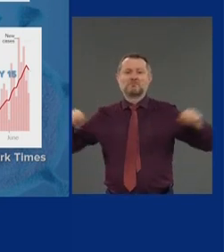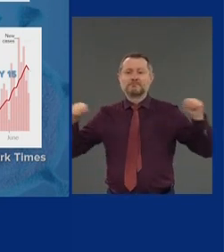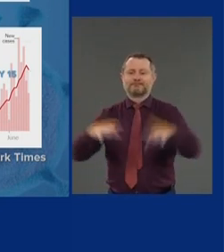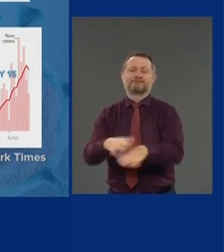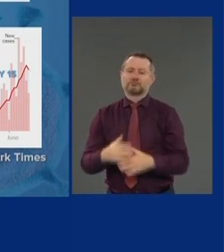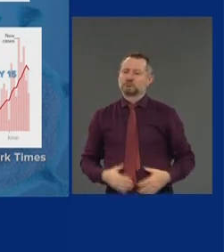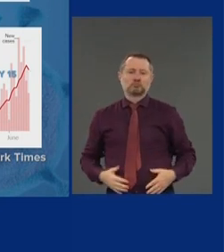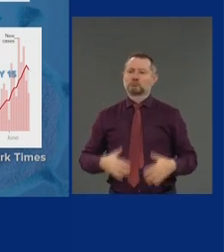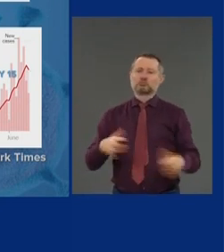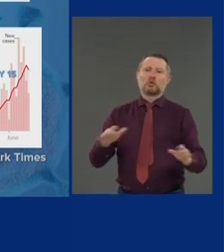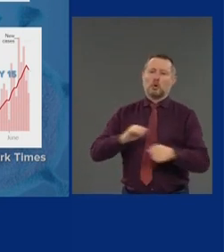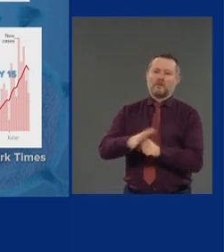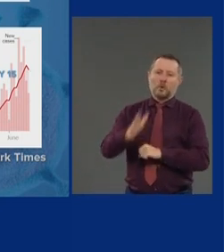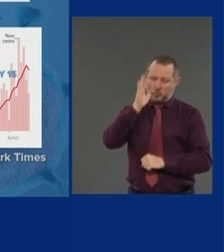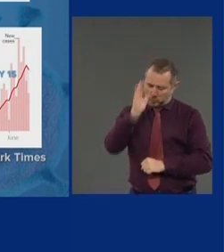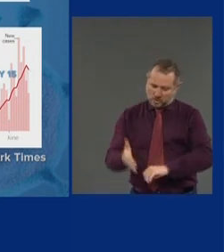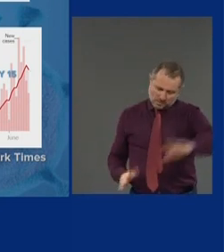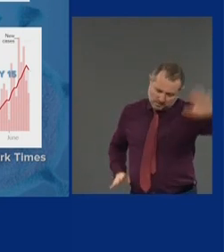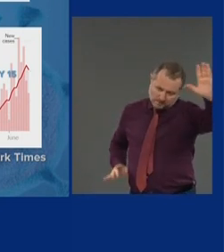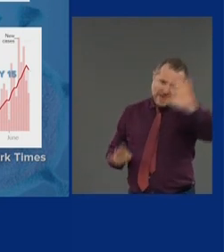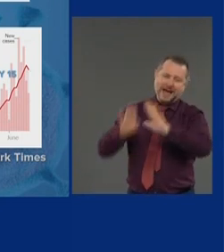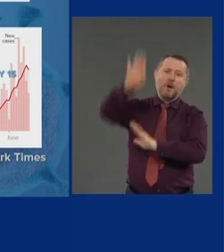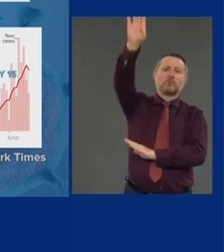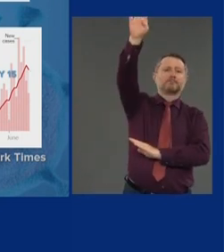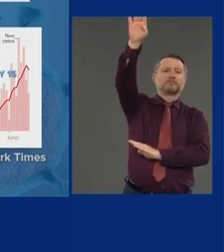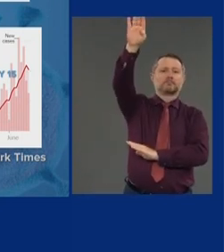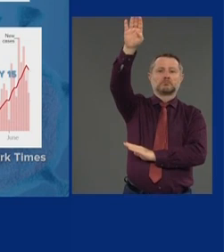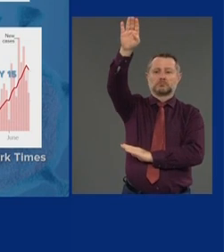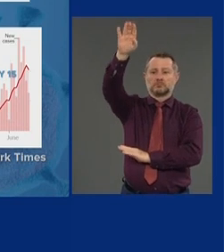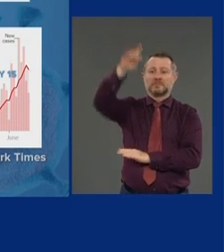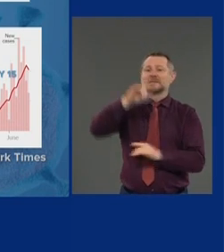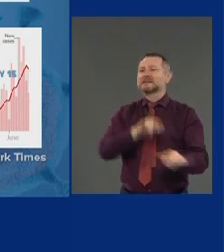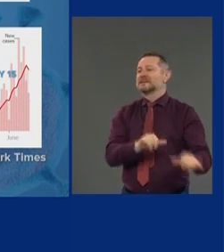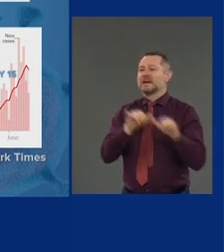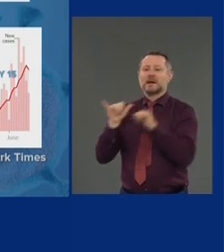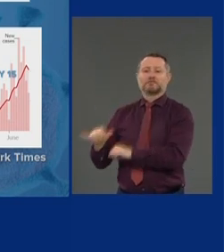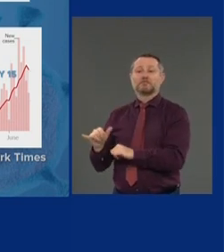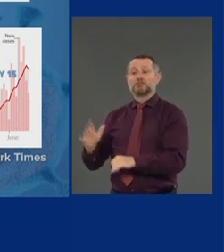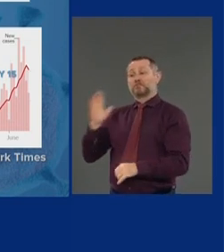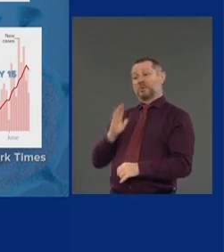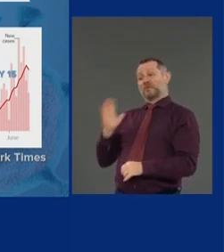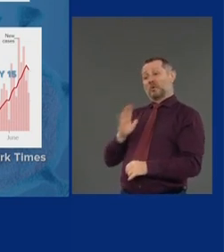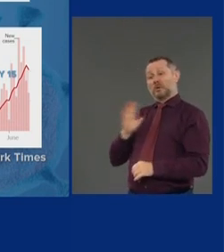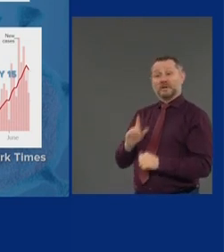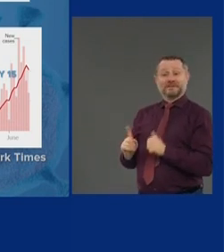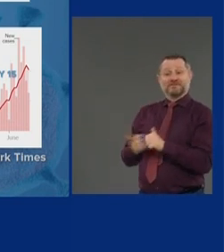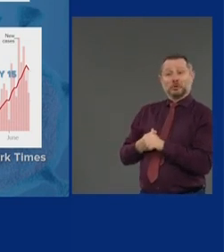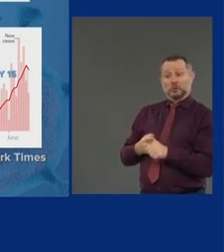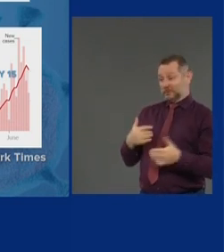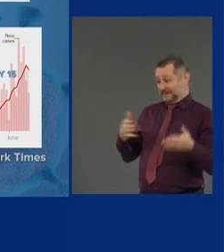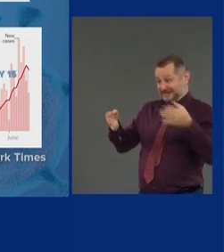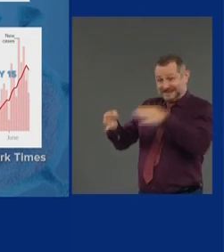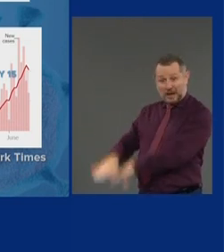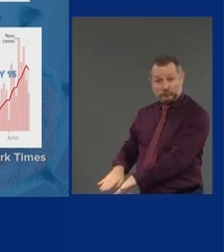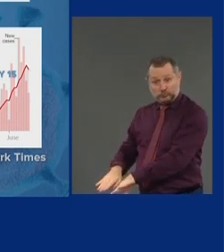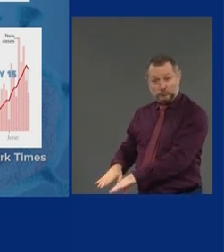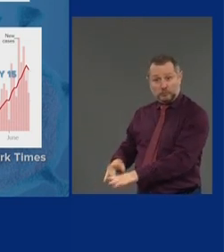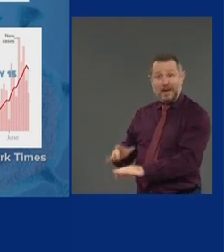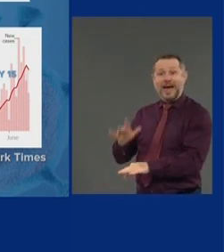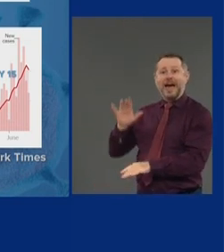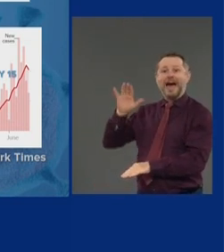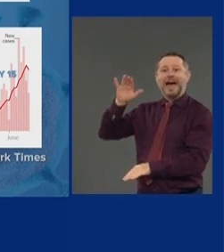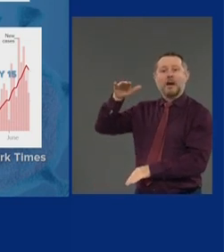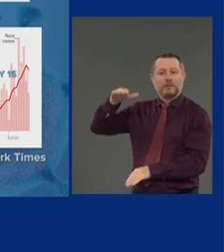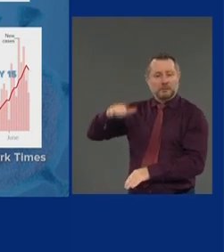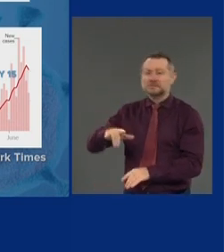up compared to the virus spread when you were closed. That is common sense. Well, we